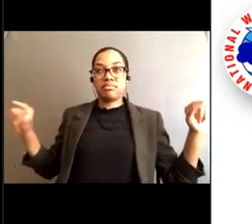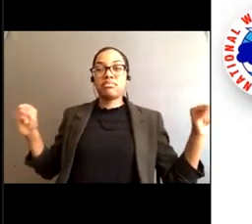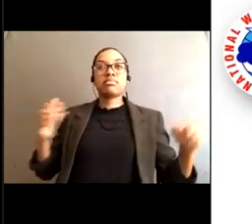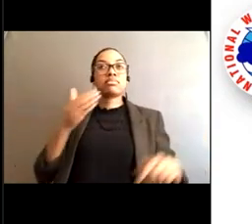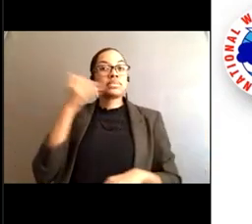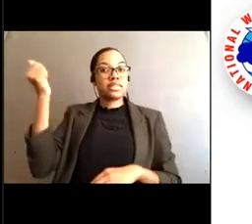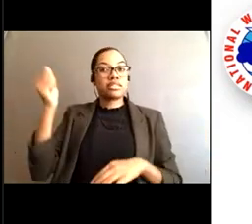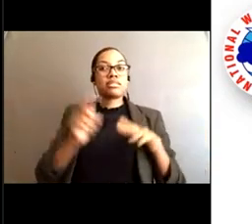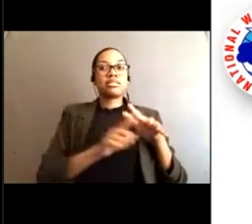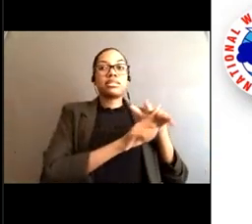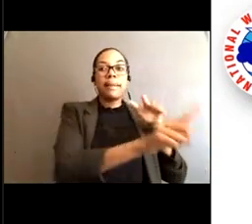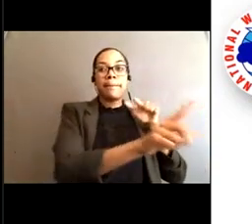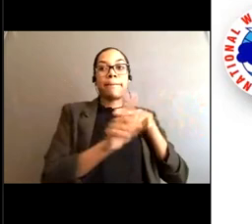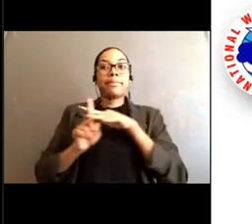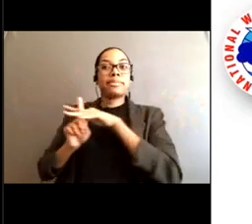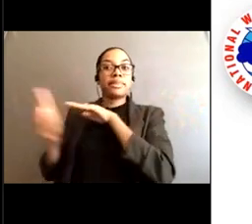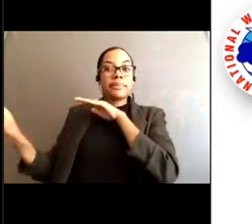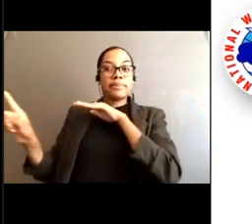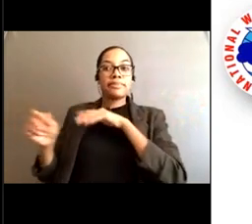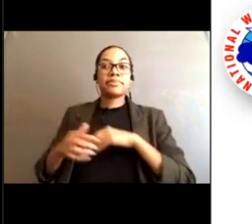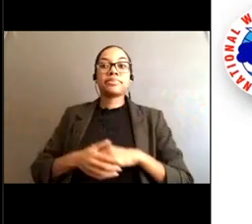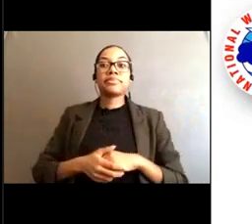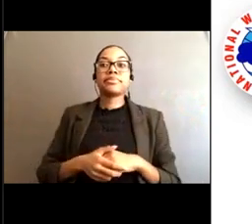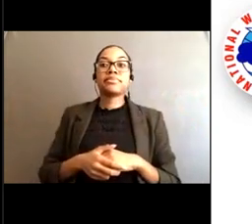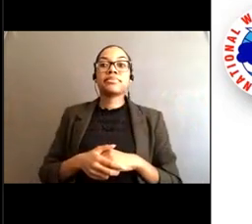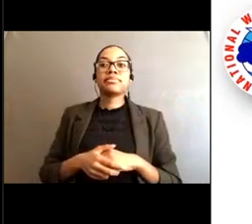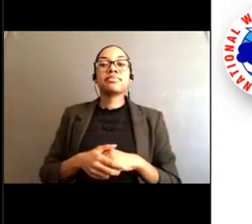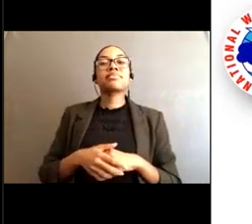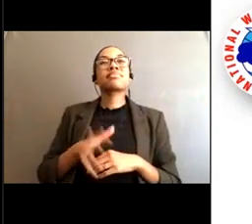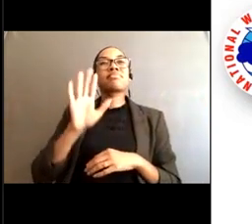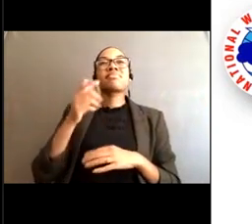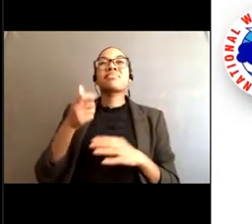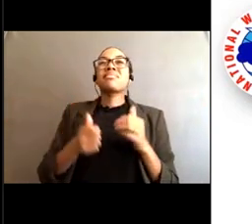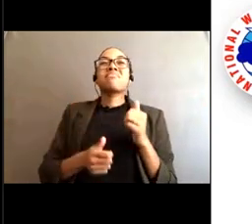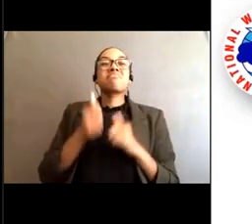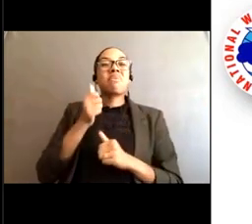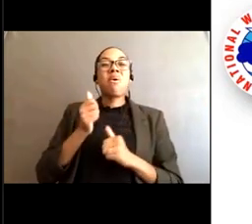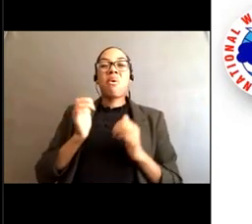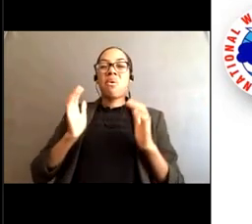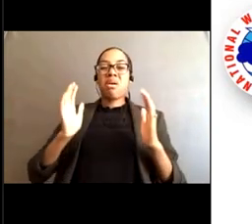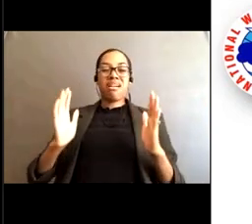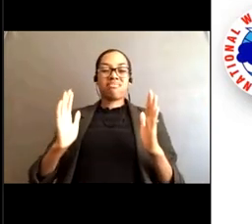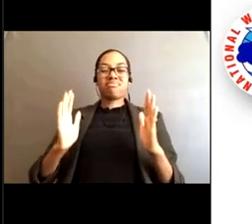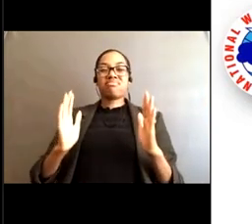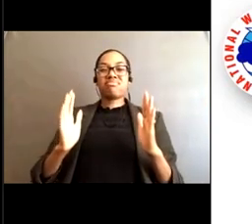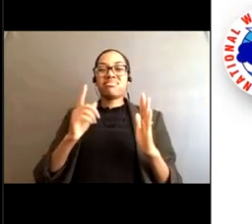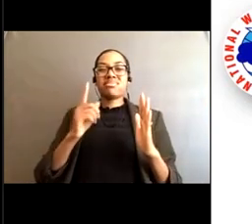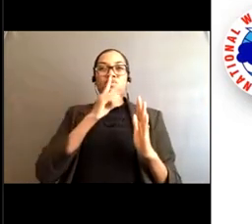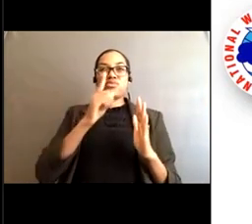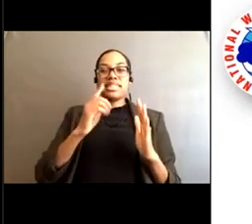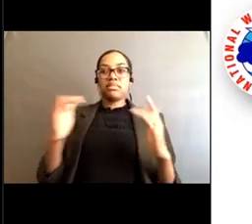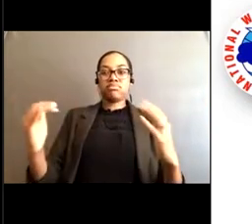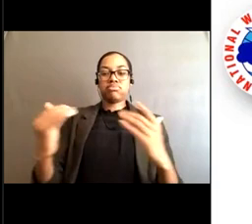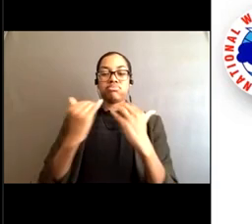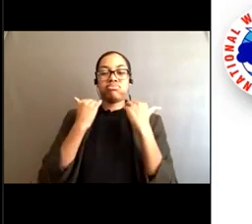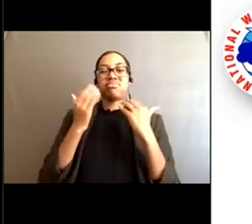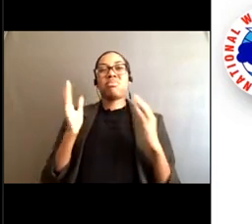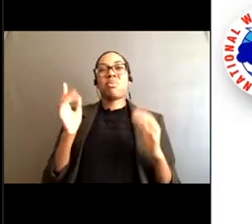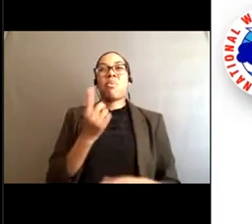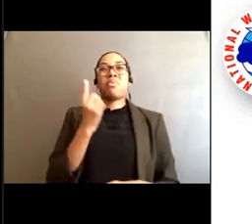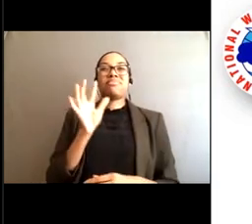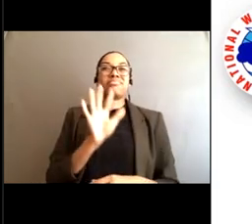current. Most rip currents are not that wide. They are probably only about 30 feet wide.